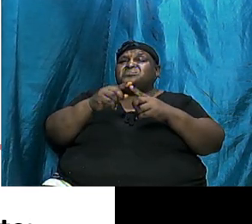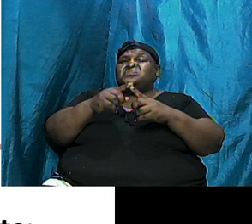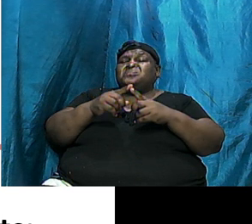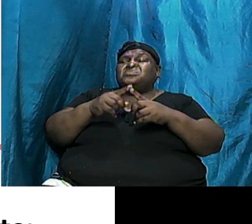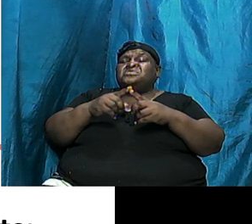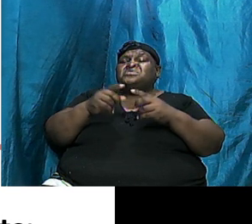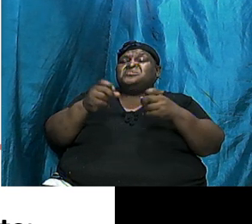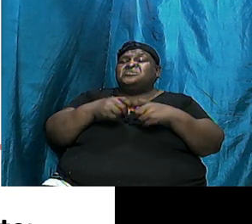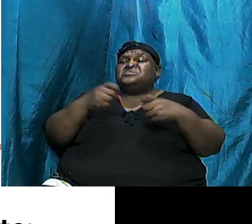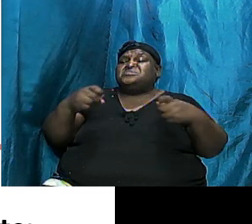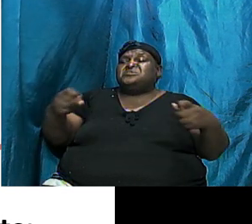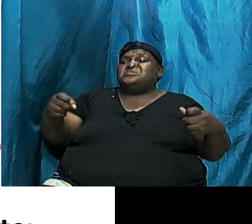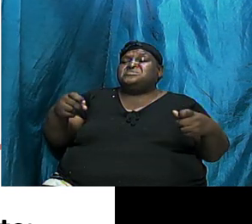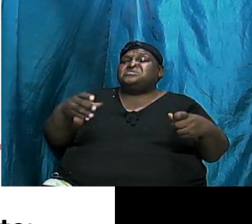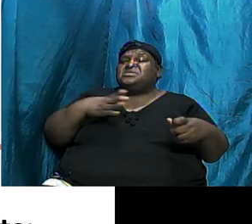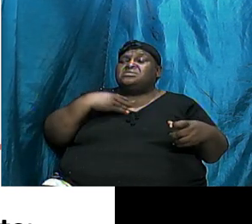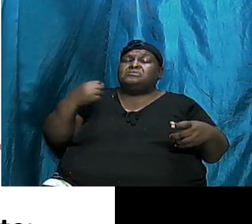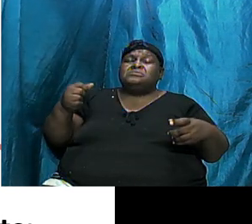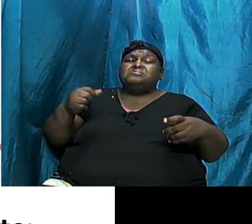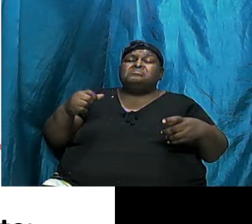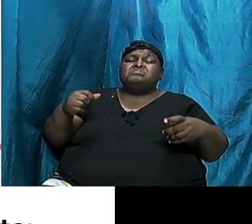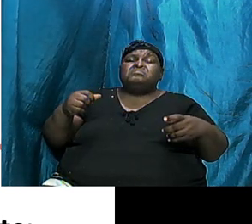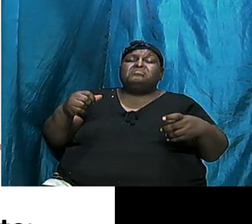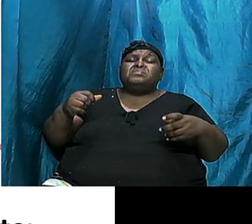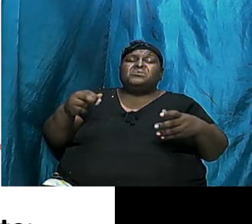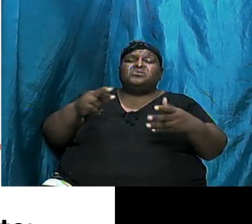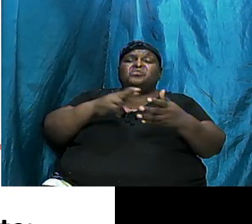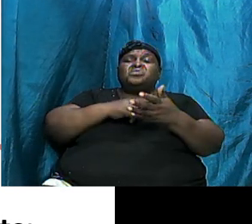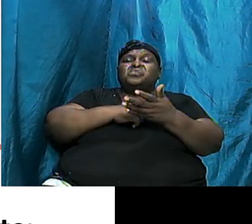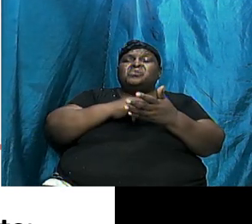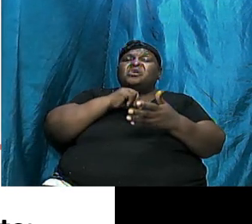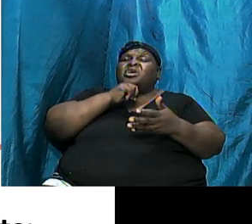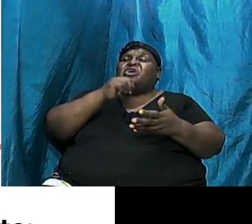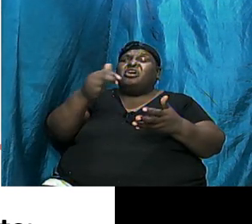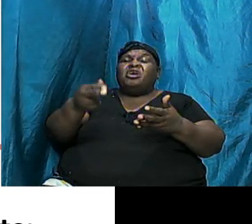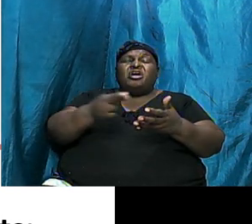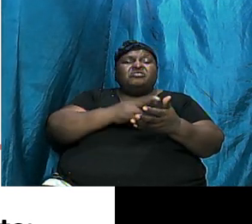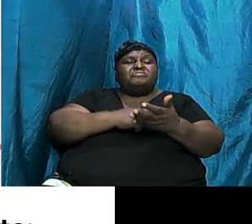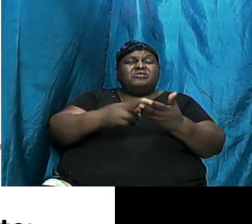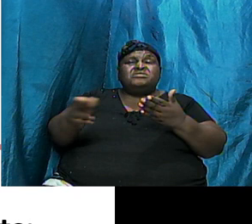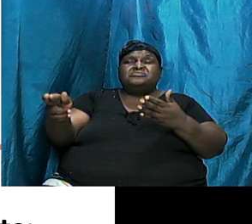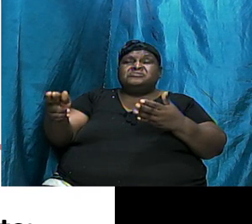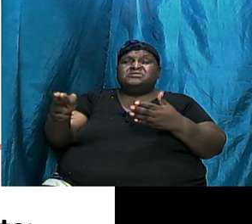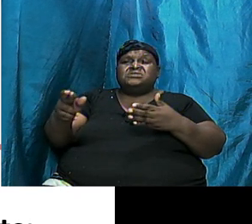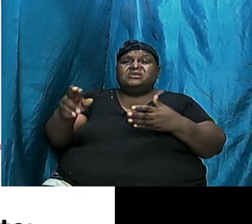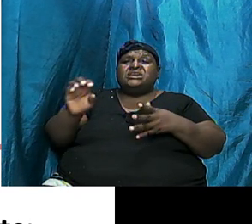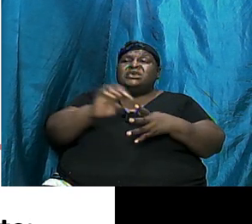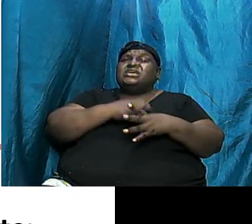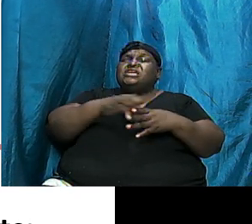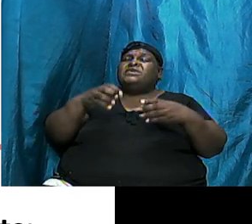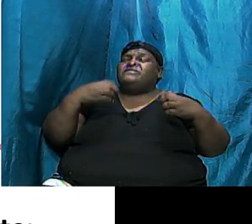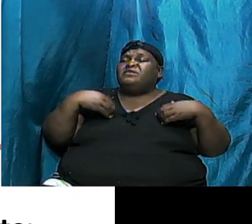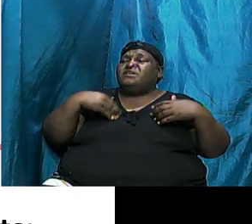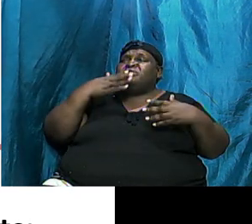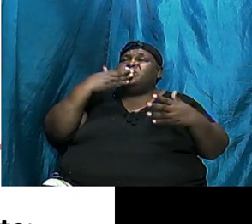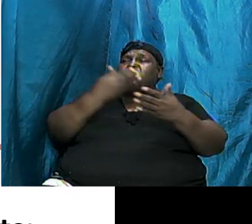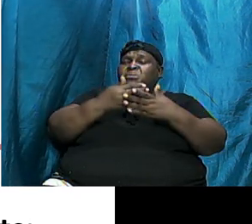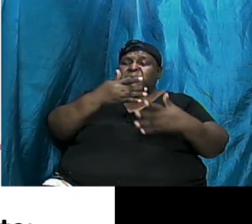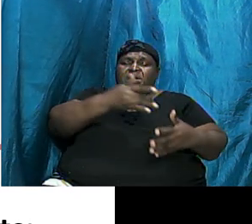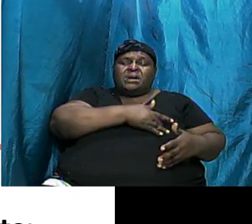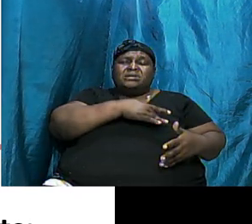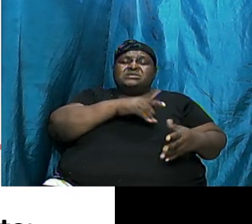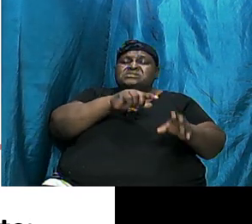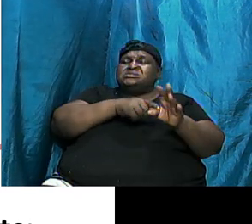towards unrighteousness. Even if we have a good heart, even if we start out on a good